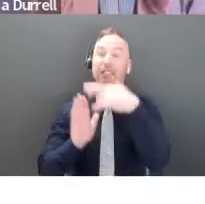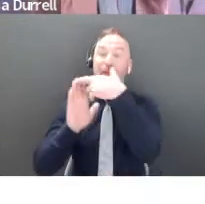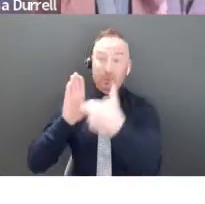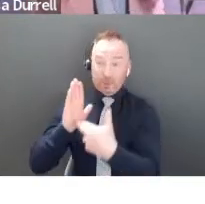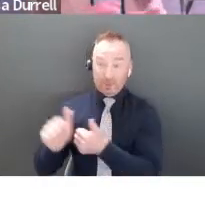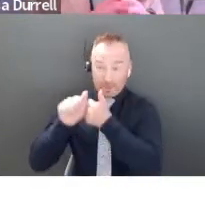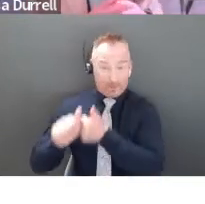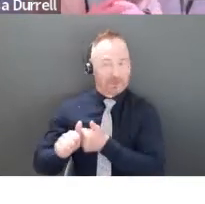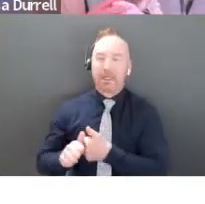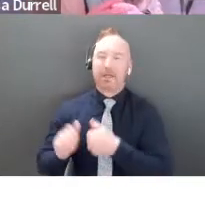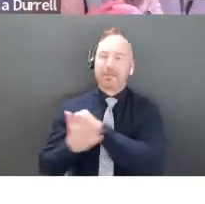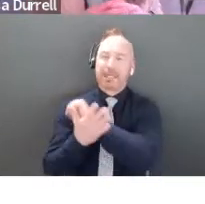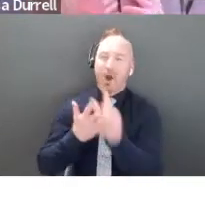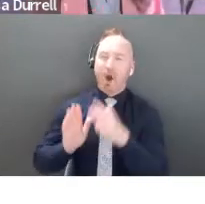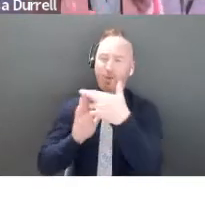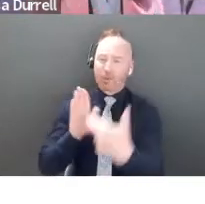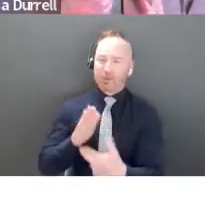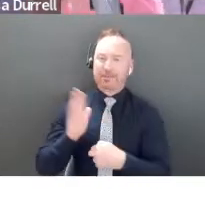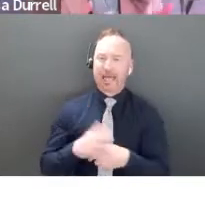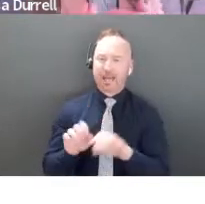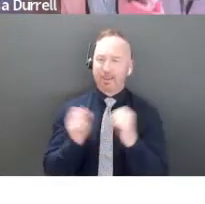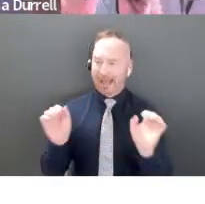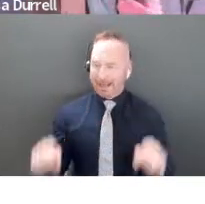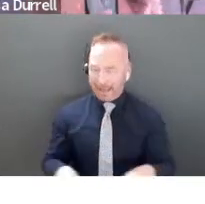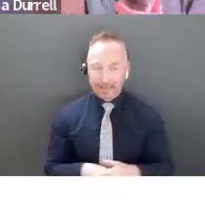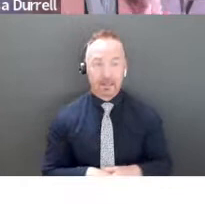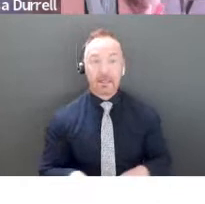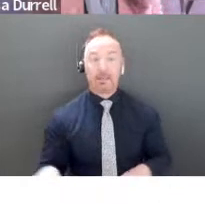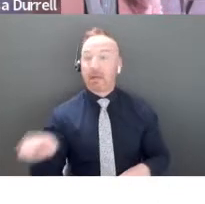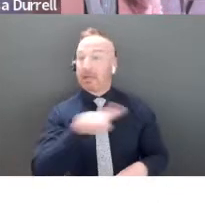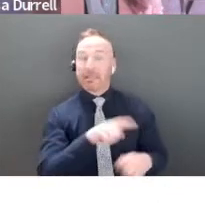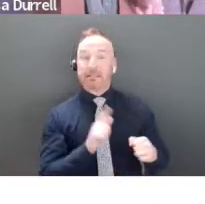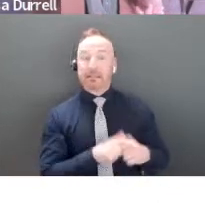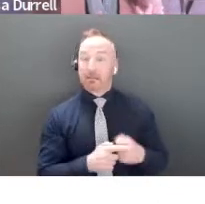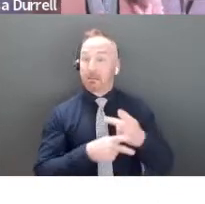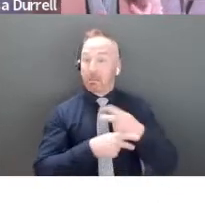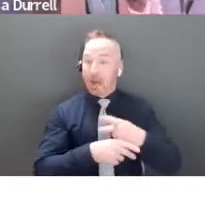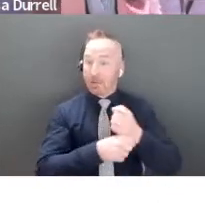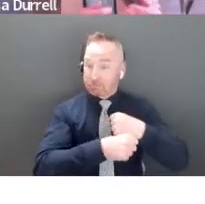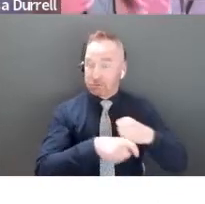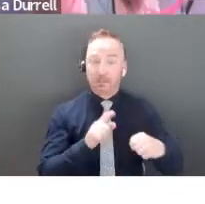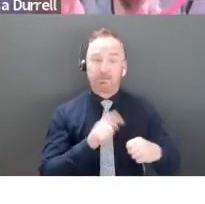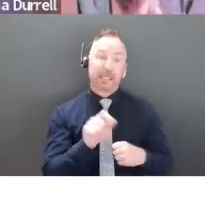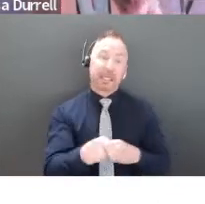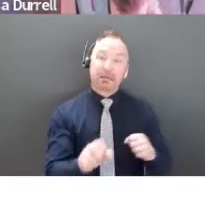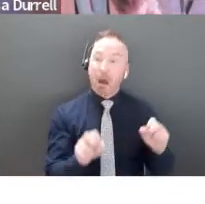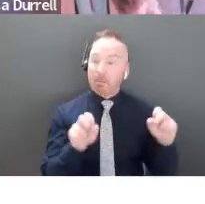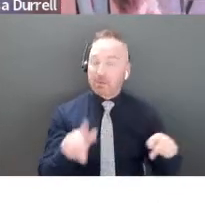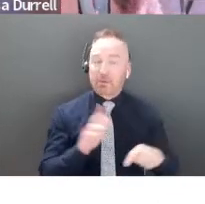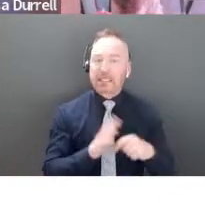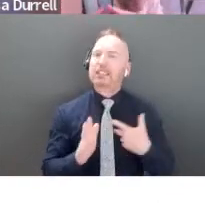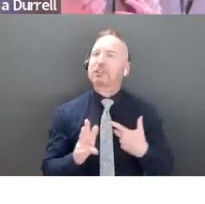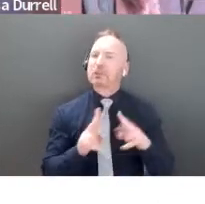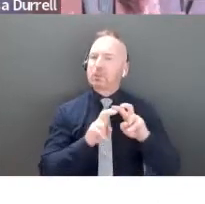story better. Okay. Now, what this product is, it gives you an opportunity to dig a little deeper. So you know, is it is it a highly